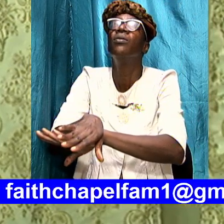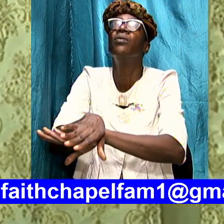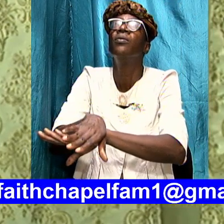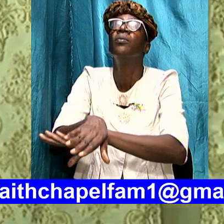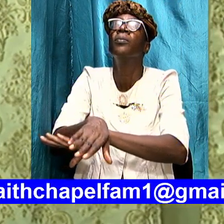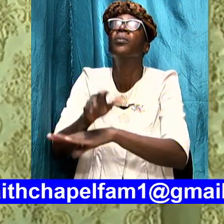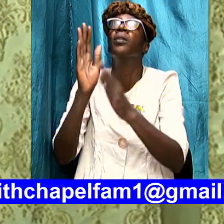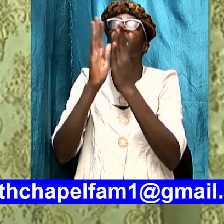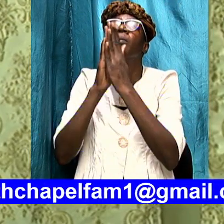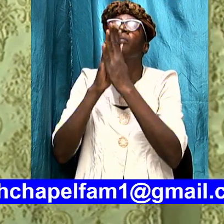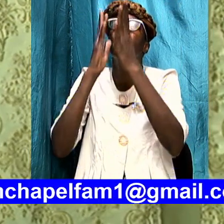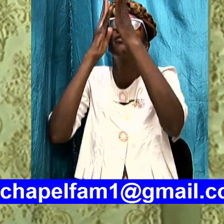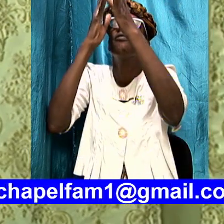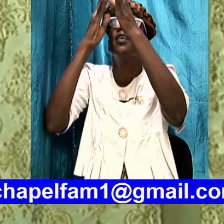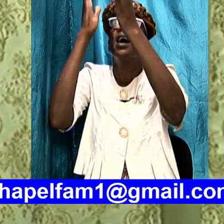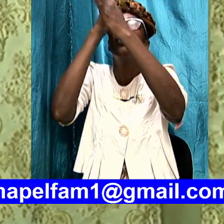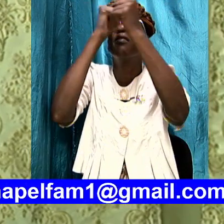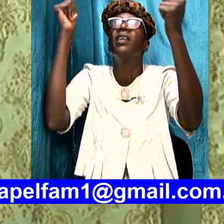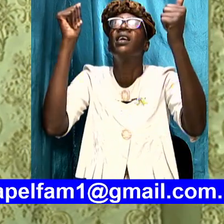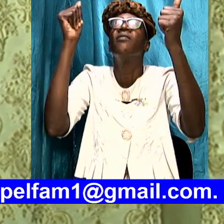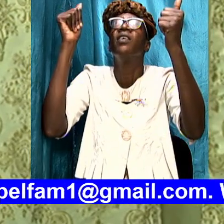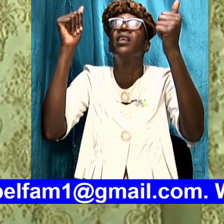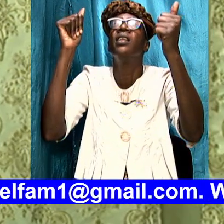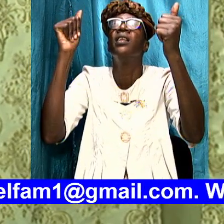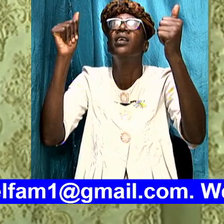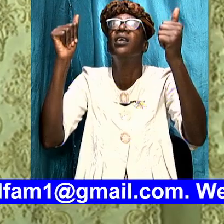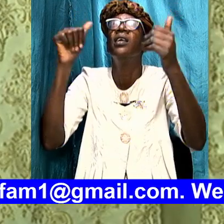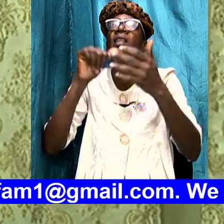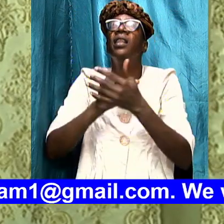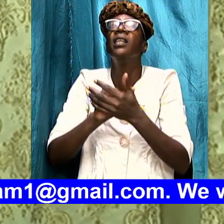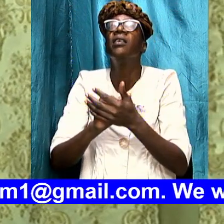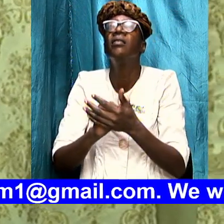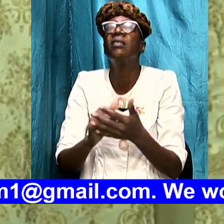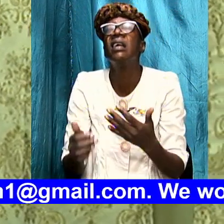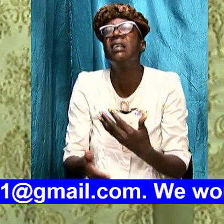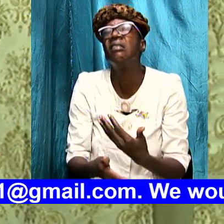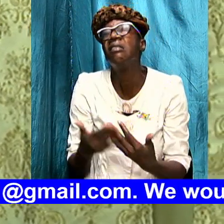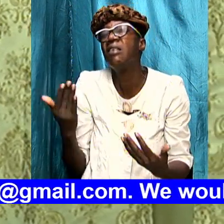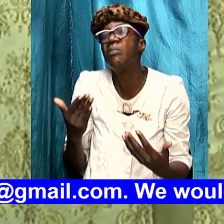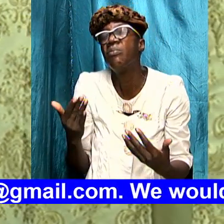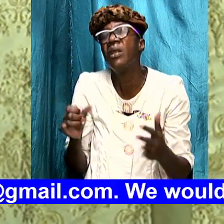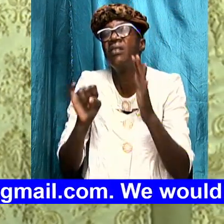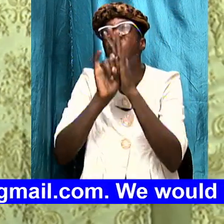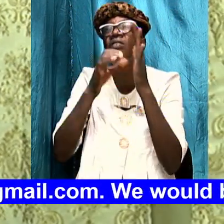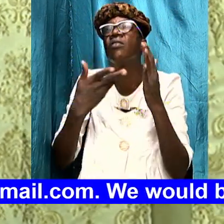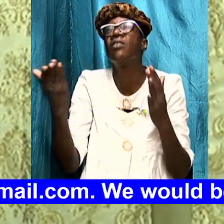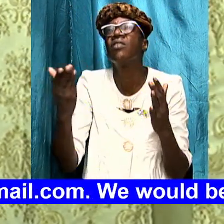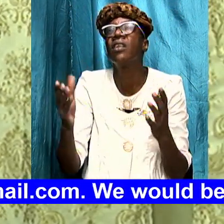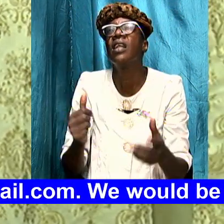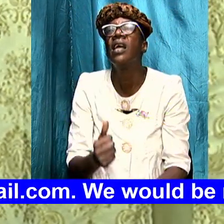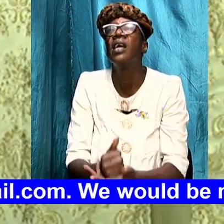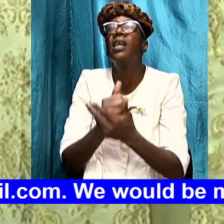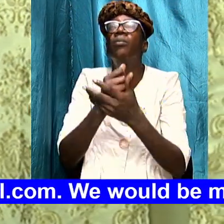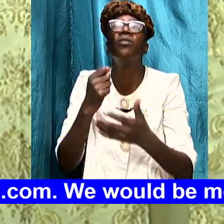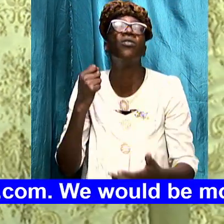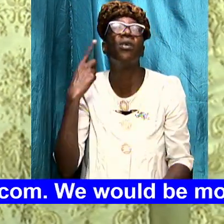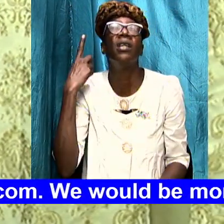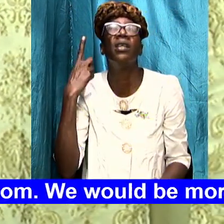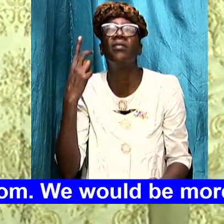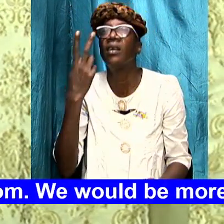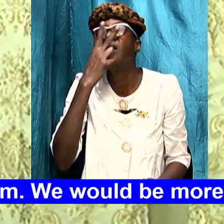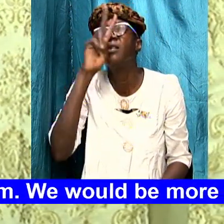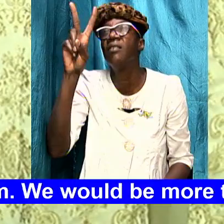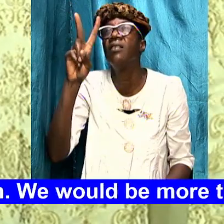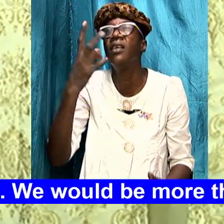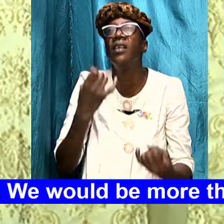evening I pray Father in heaven that as simple as the introduction is help us to understand and to see